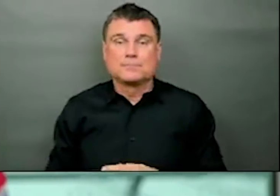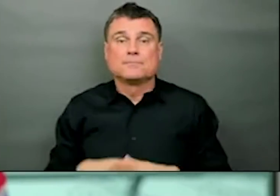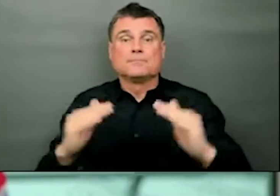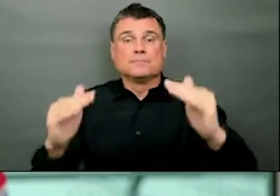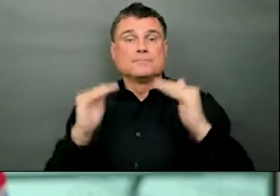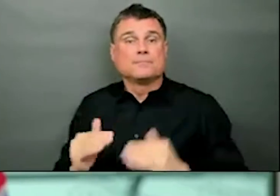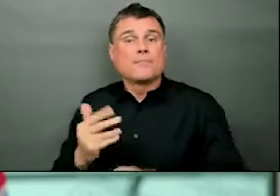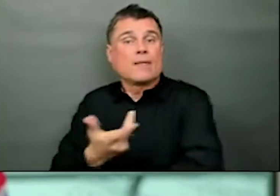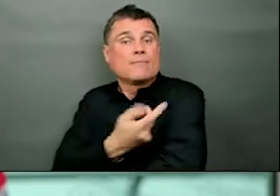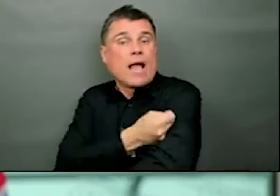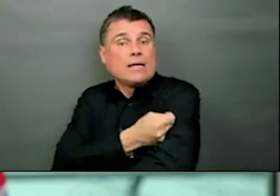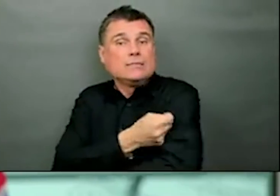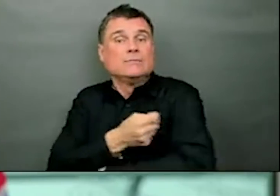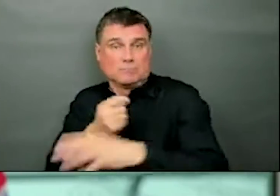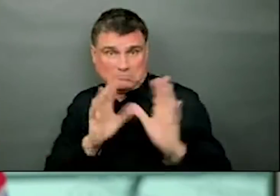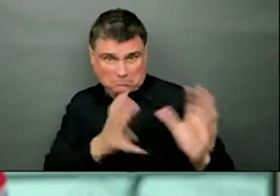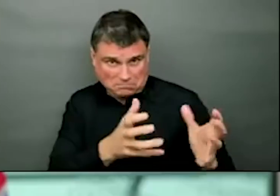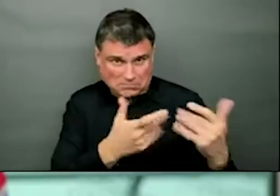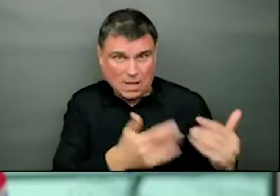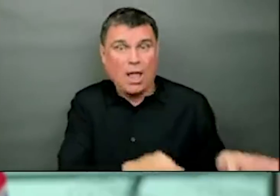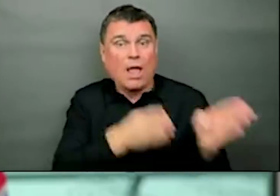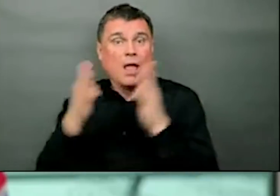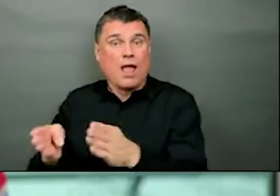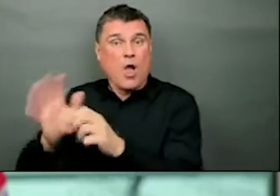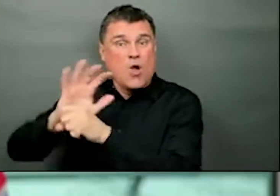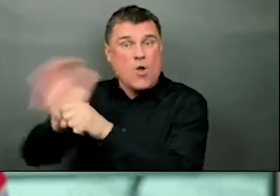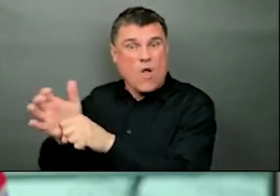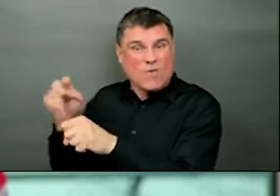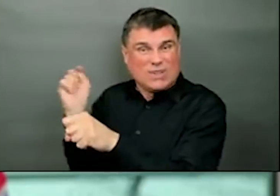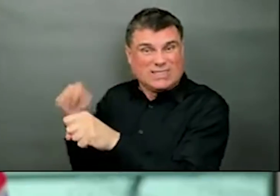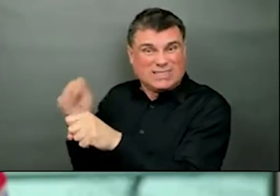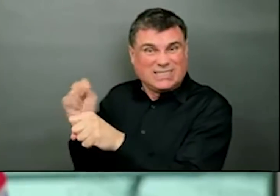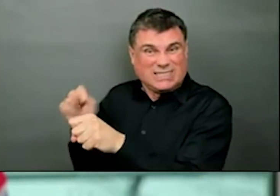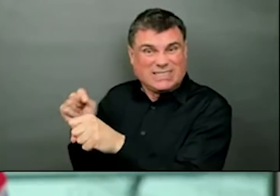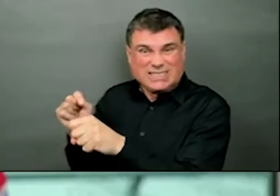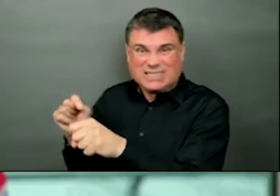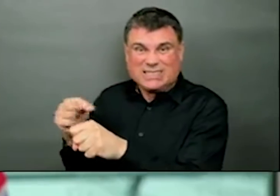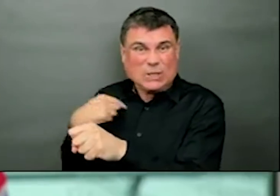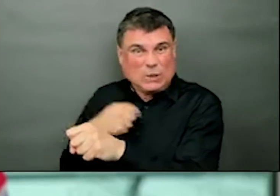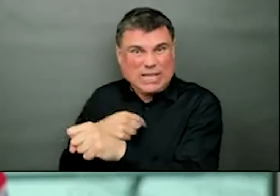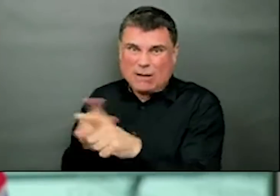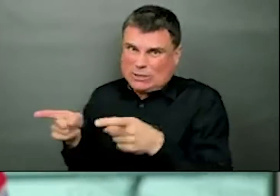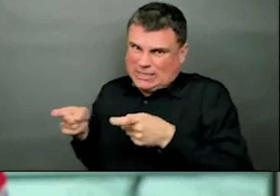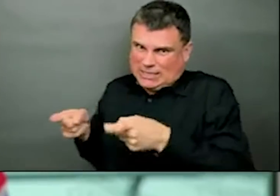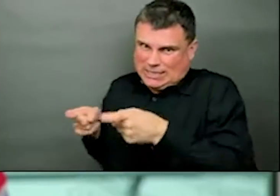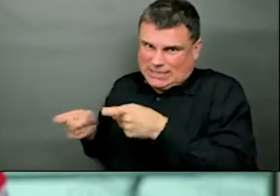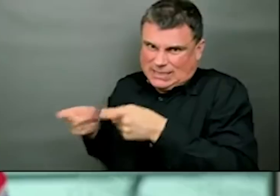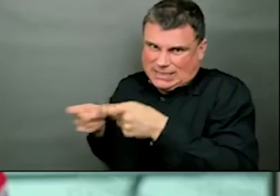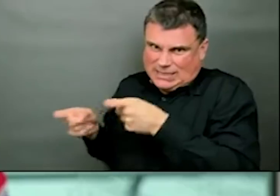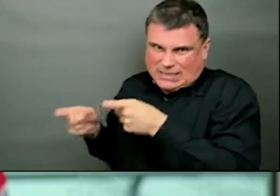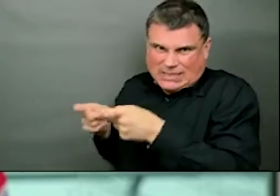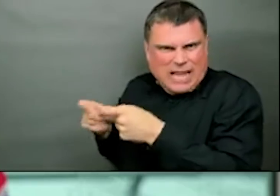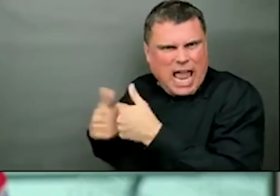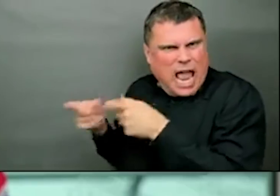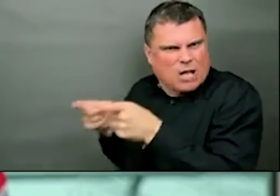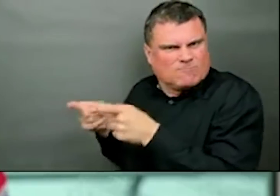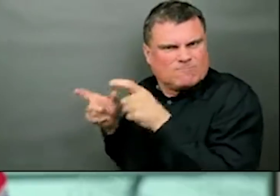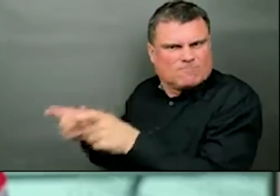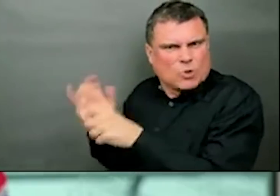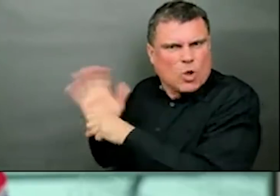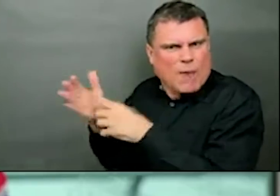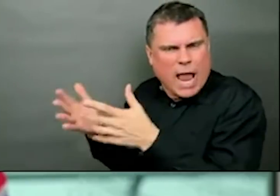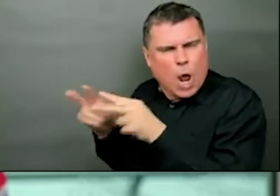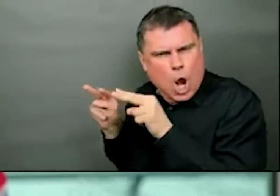the pandemic that we are dealing with right now here in BC. Part of that is our ongoing surveillance and management